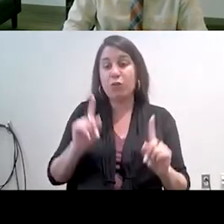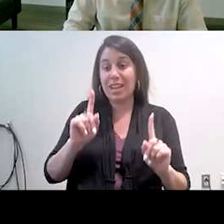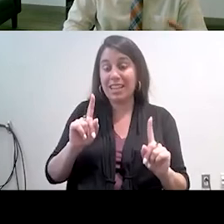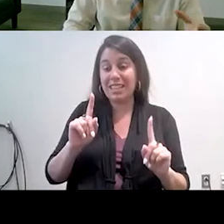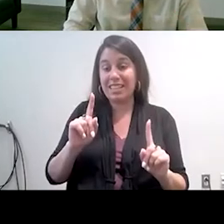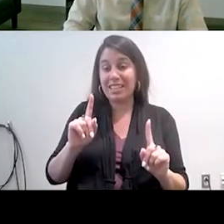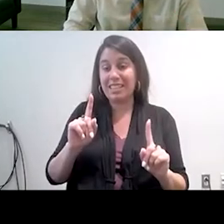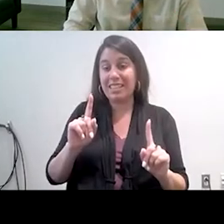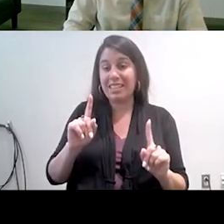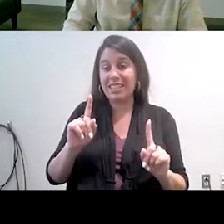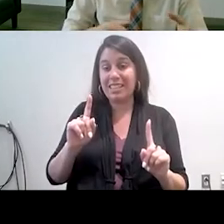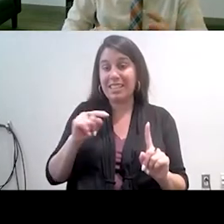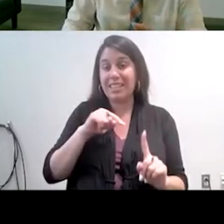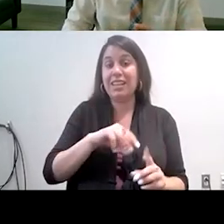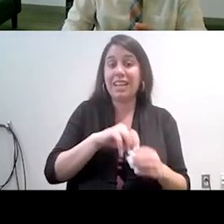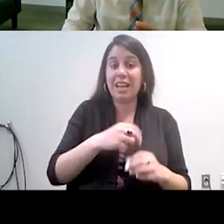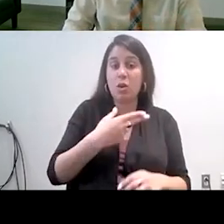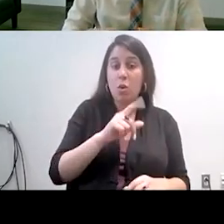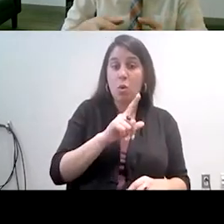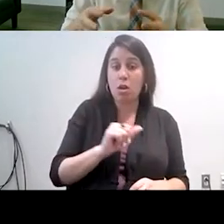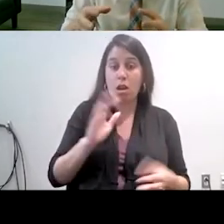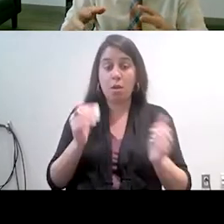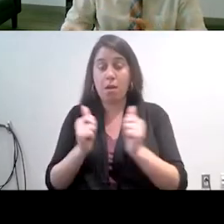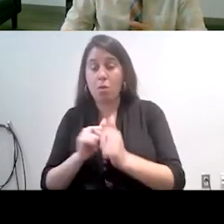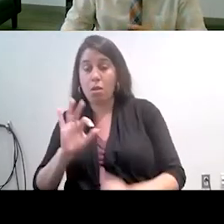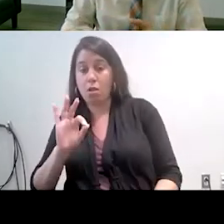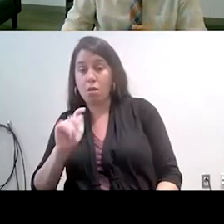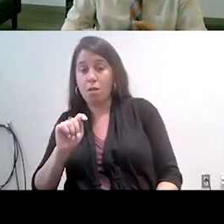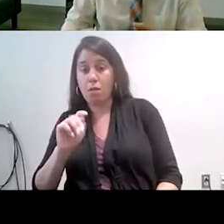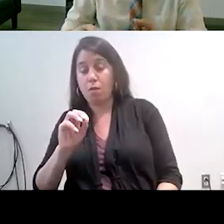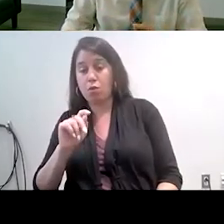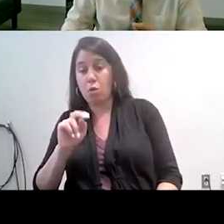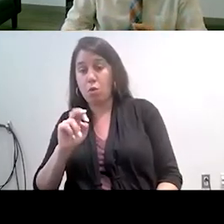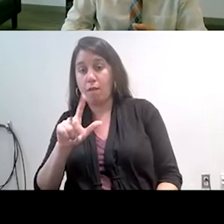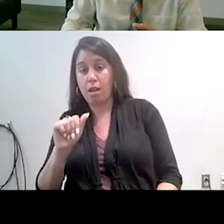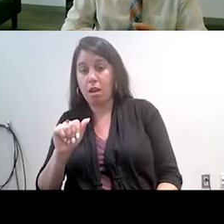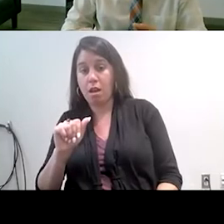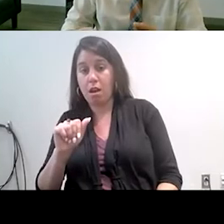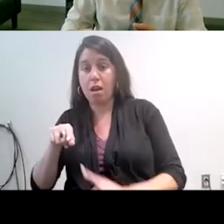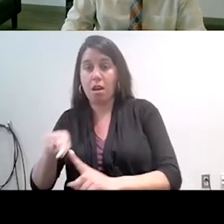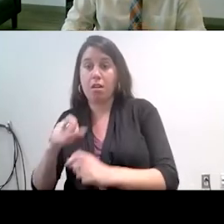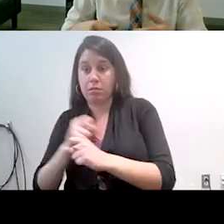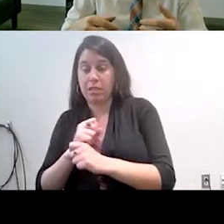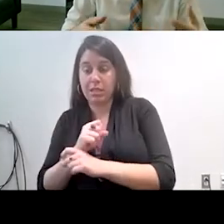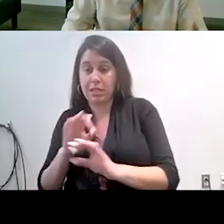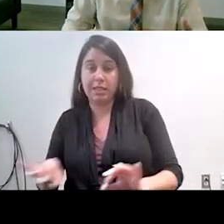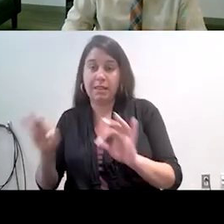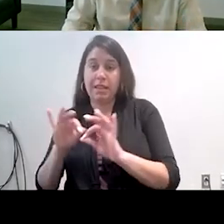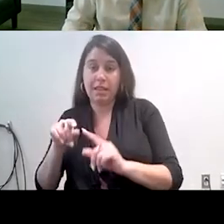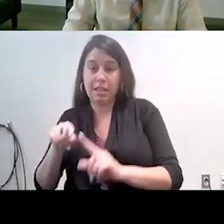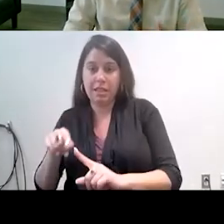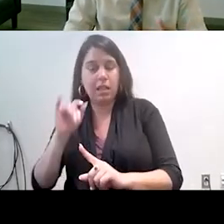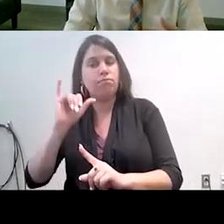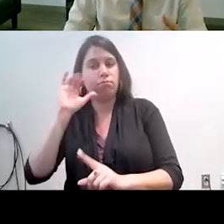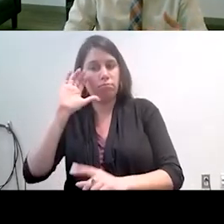participants in OLA compared to the photonovela who experiences clinically significant decrease. And we found a trend